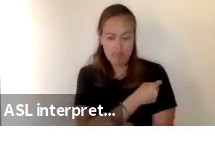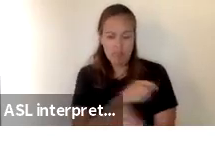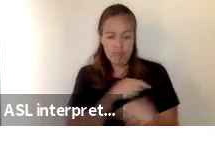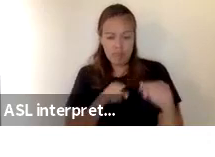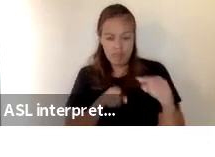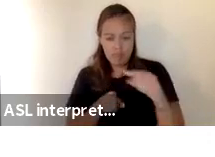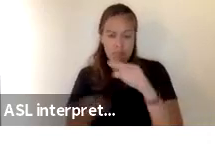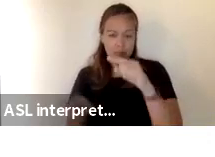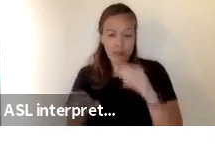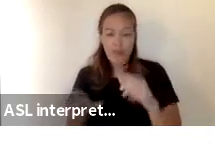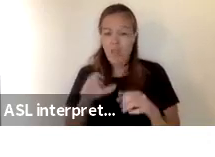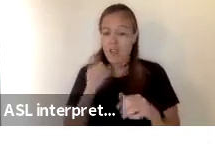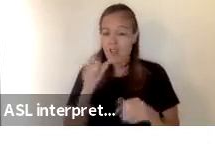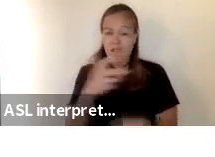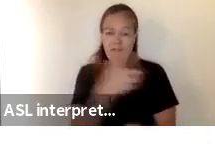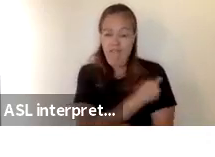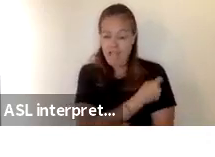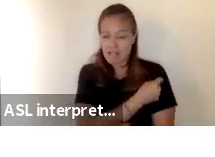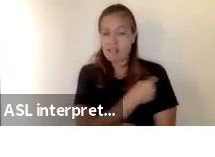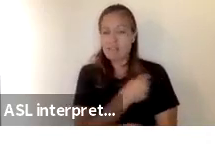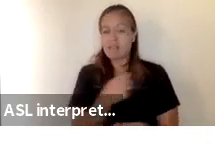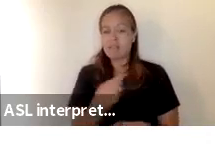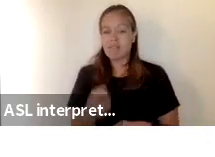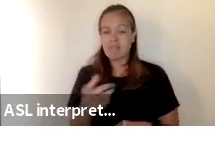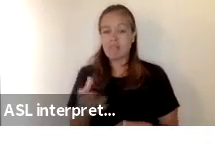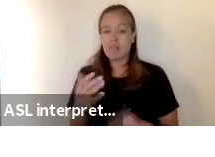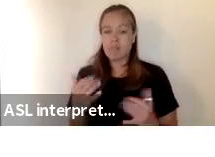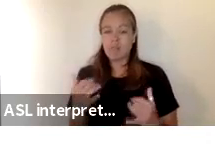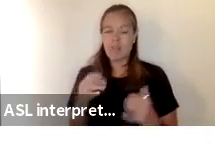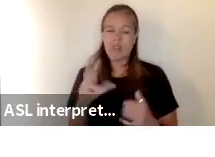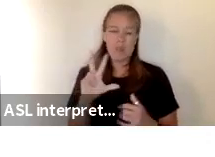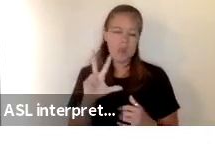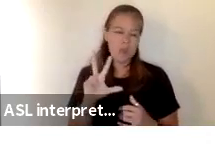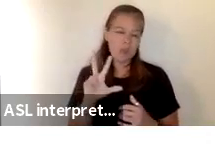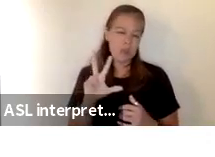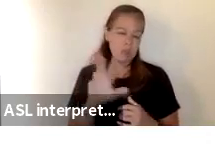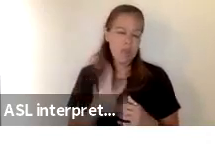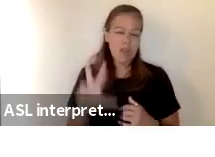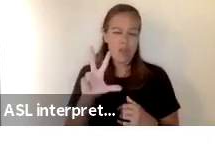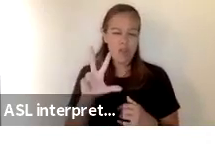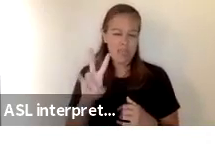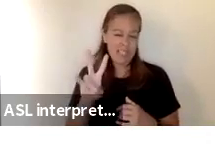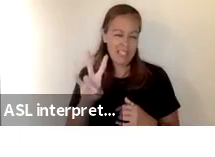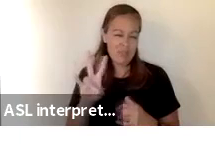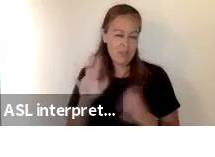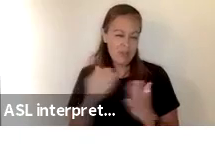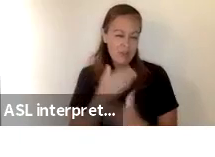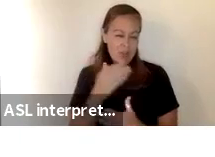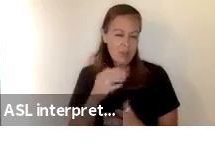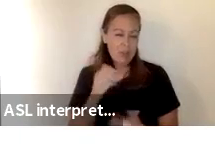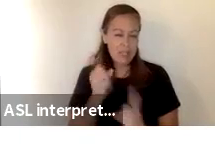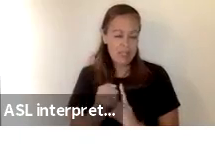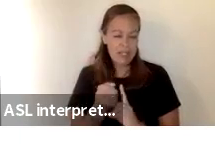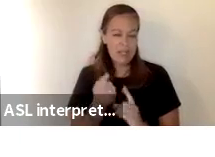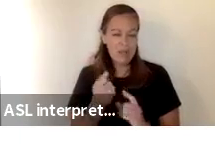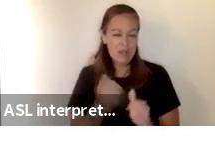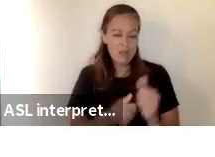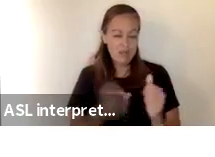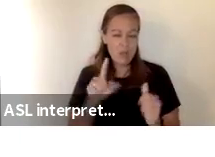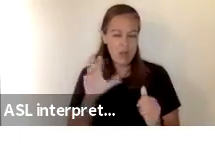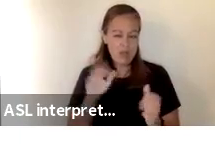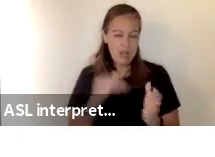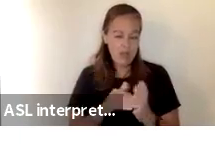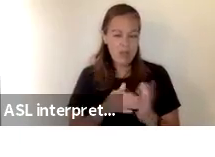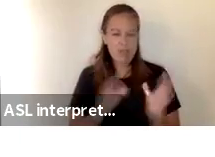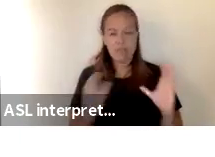unvaccinated population we have a current case rate of 30 about 37 new cases per hundred thousand per day as